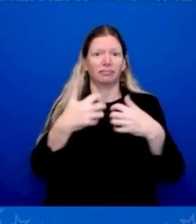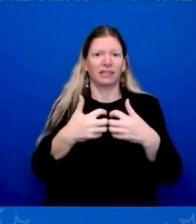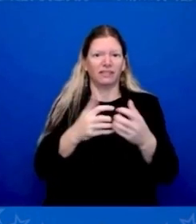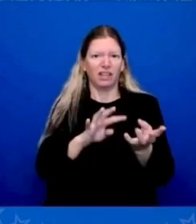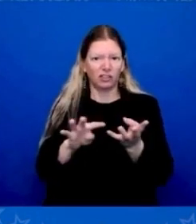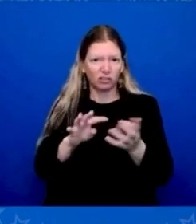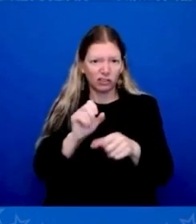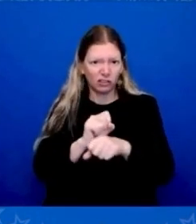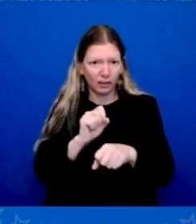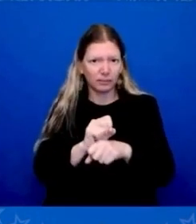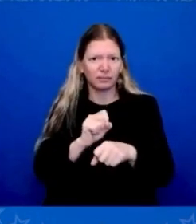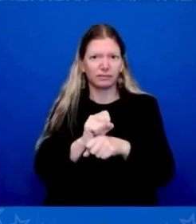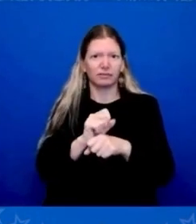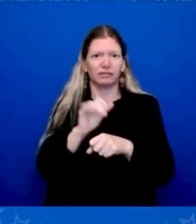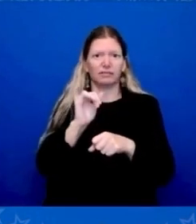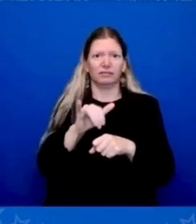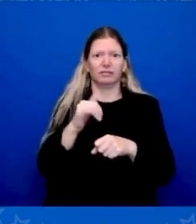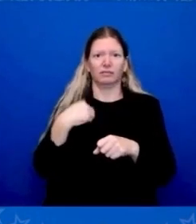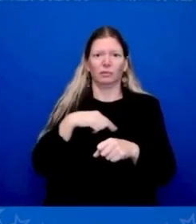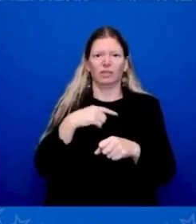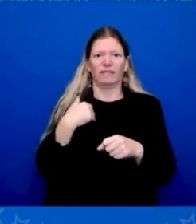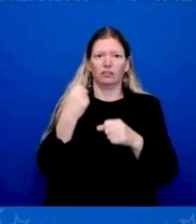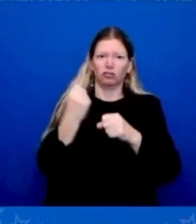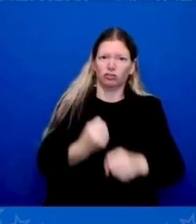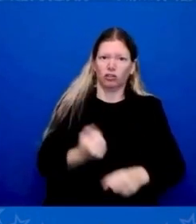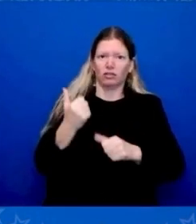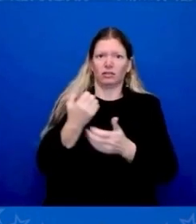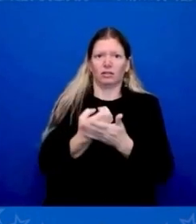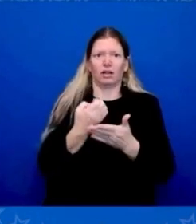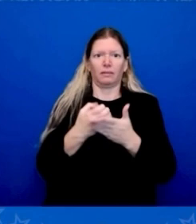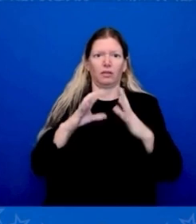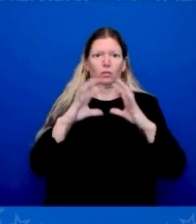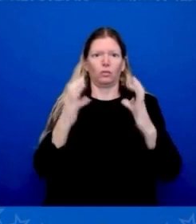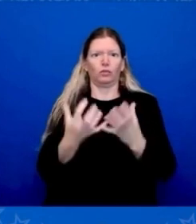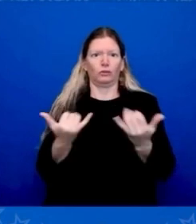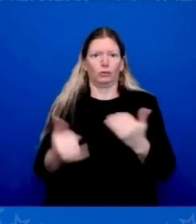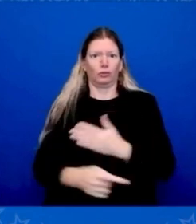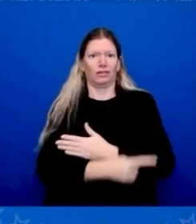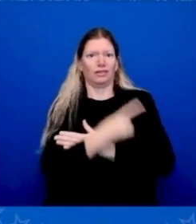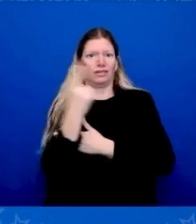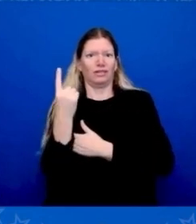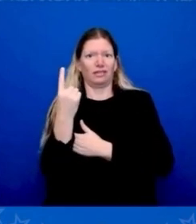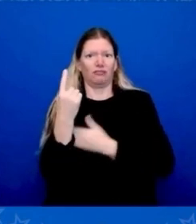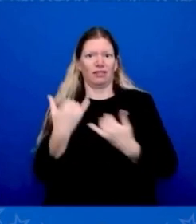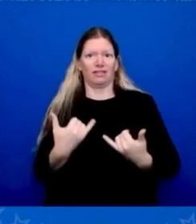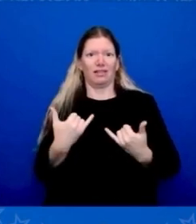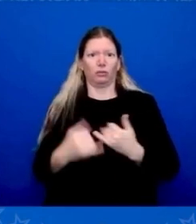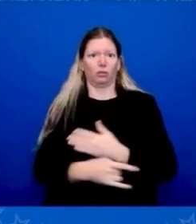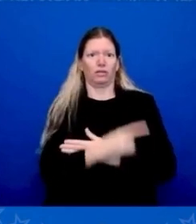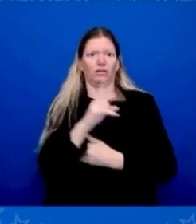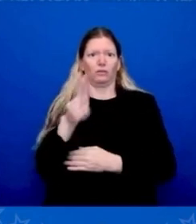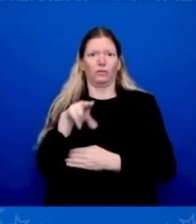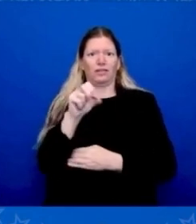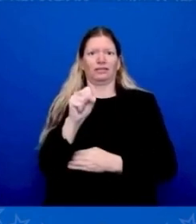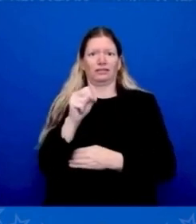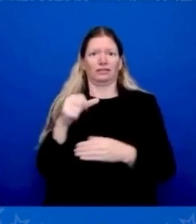Right now, today, the United States of America has the strongest economy in the world. In the world.